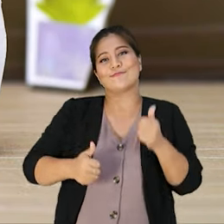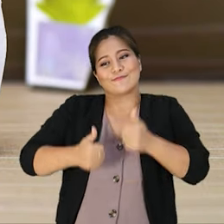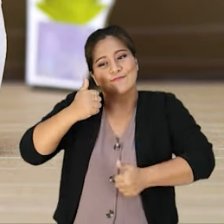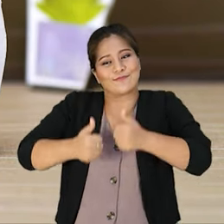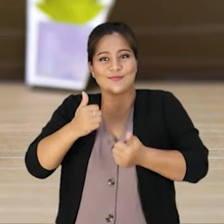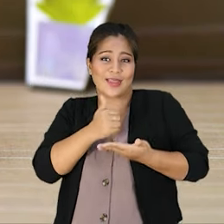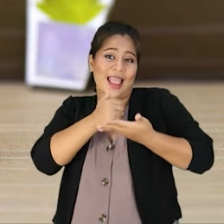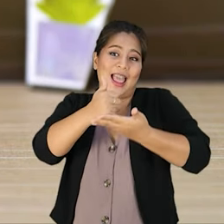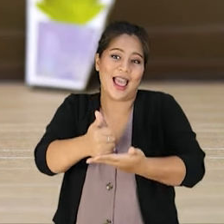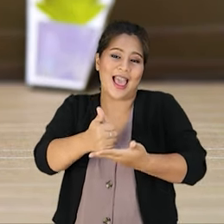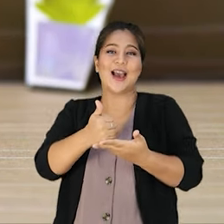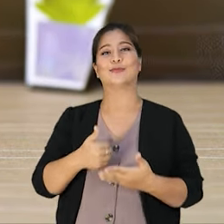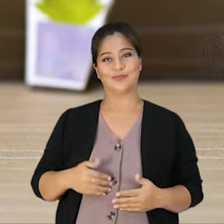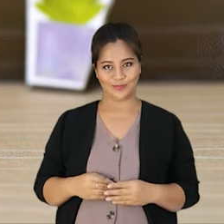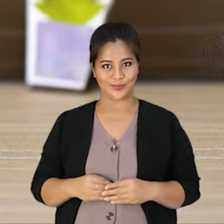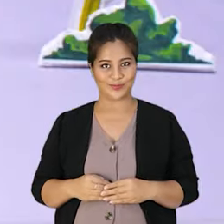optimize her function.